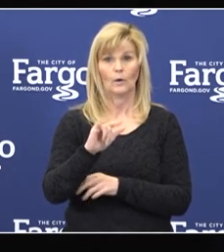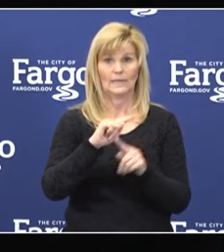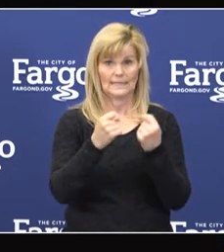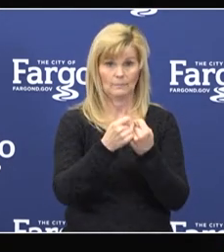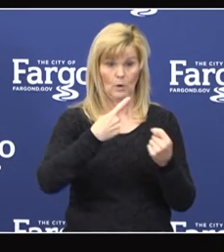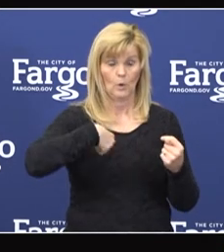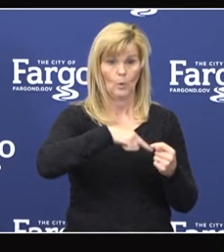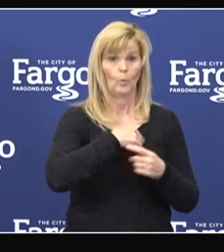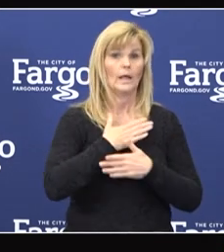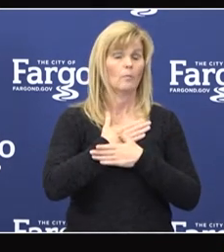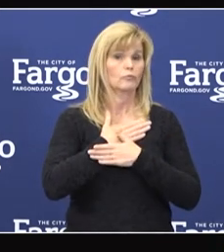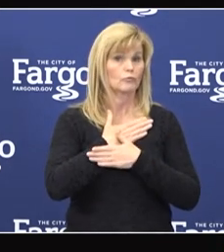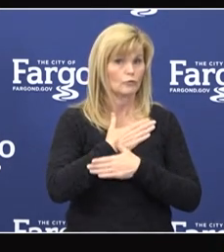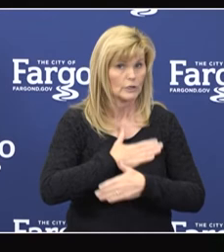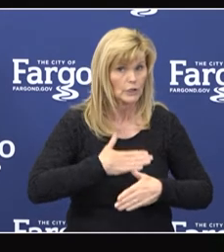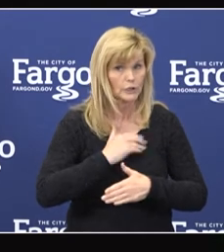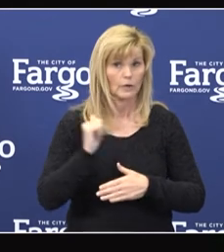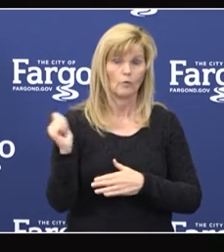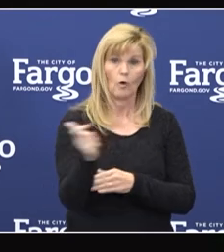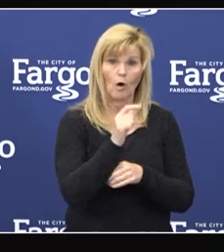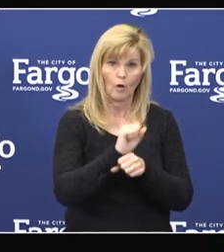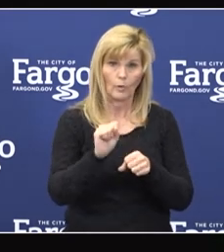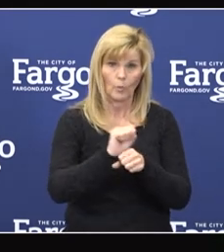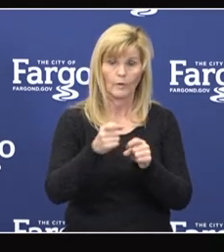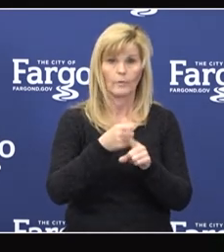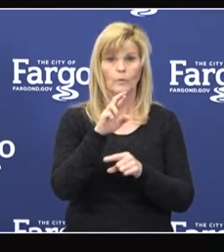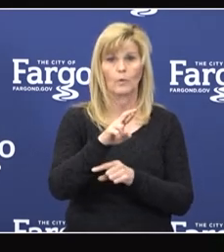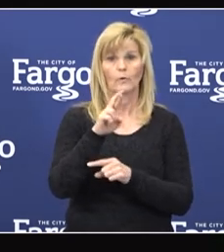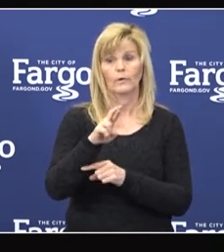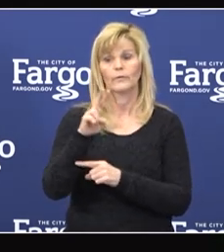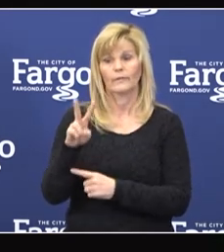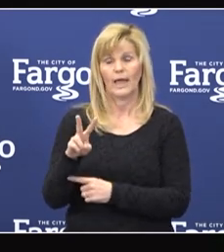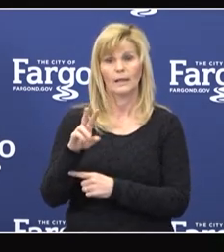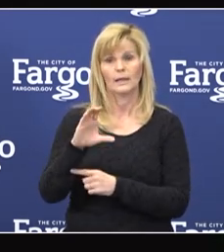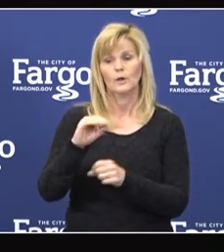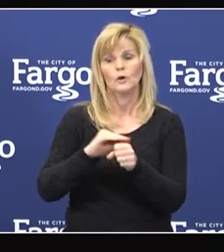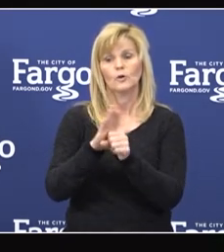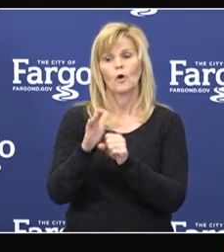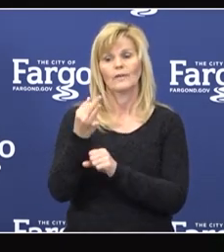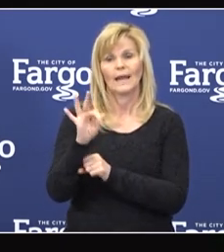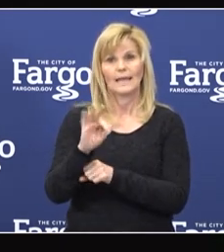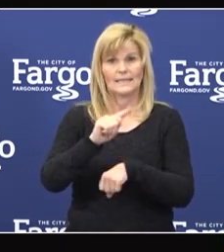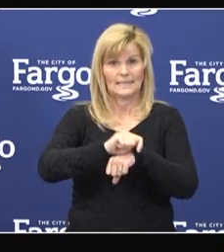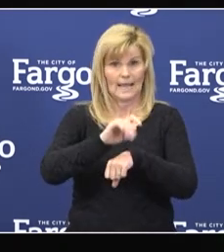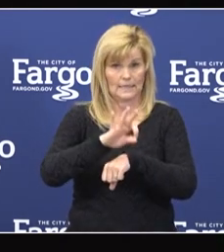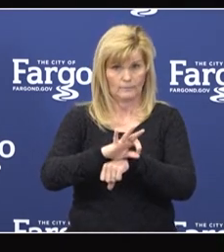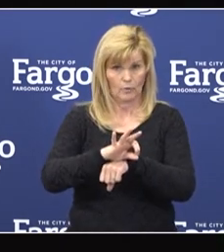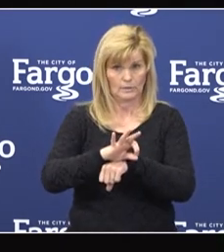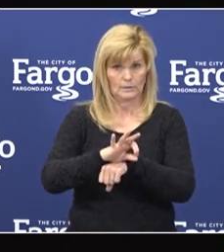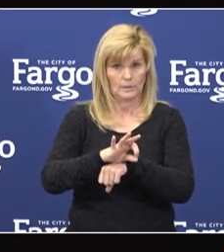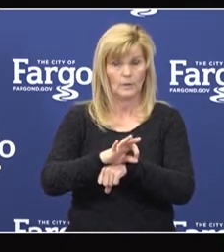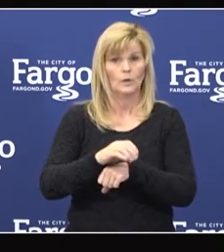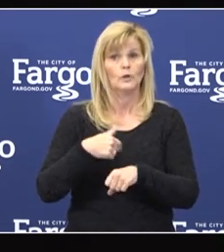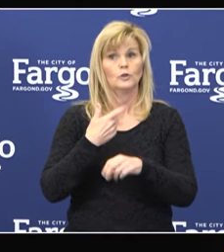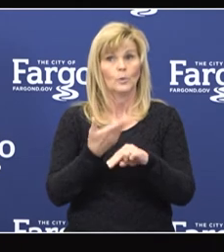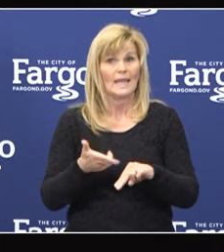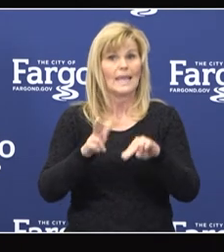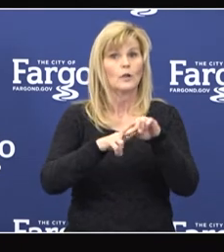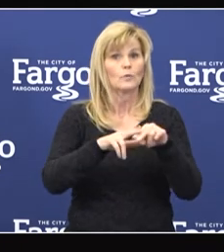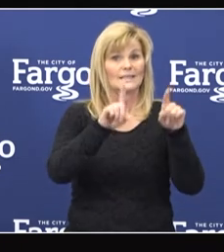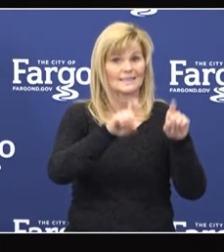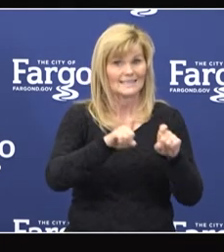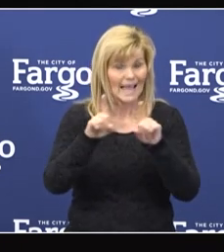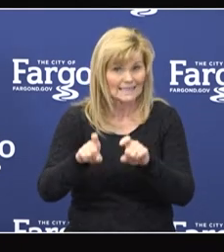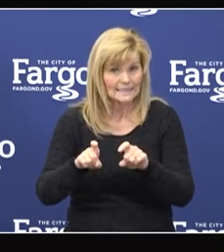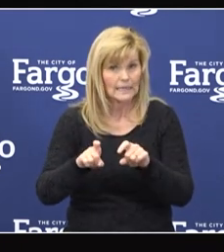appreciate all the efforts from the Red River Valley COVID-19 Task Force to increase testing capacity,